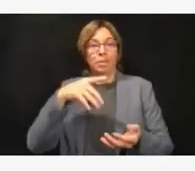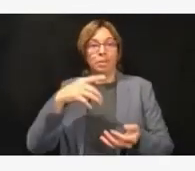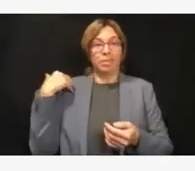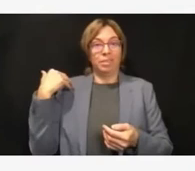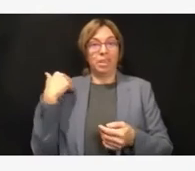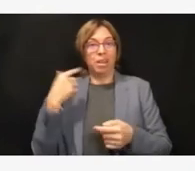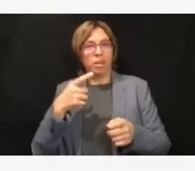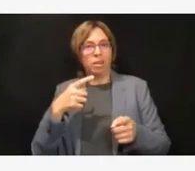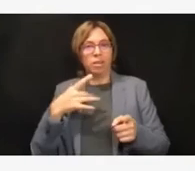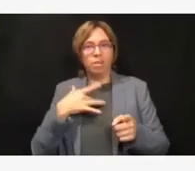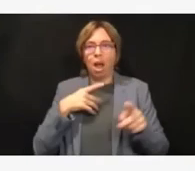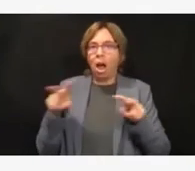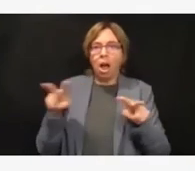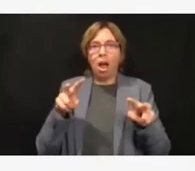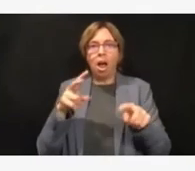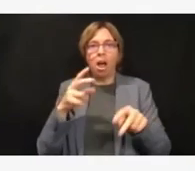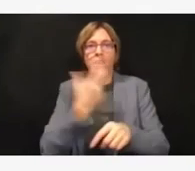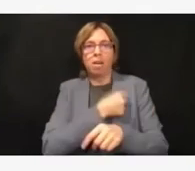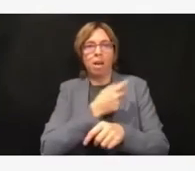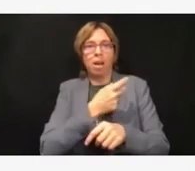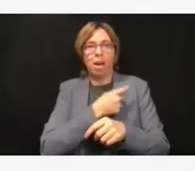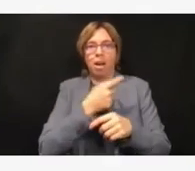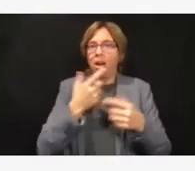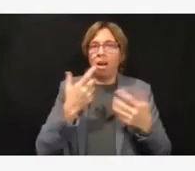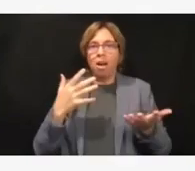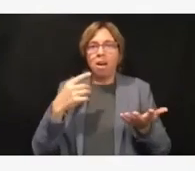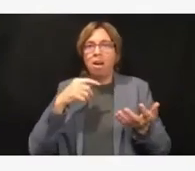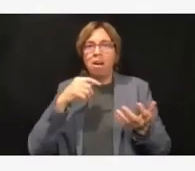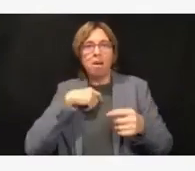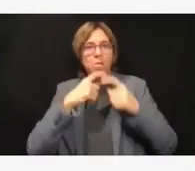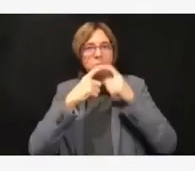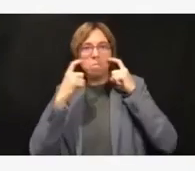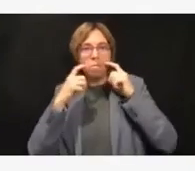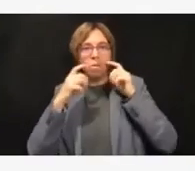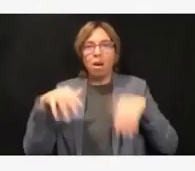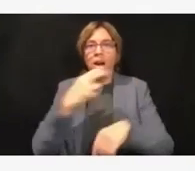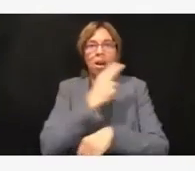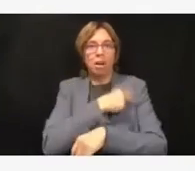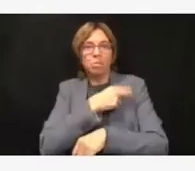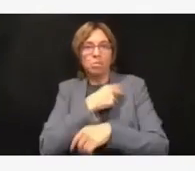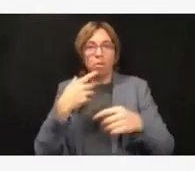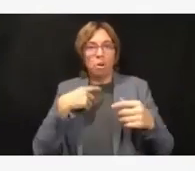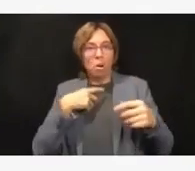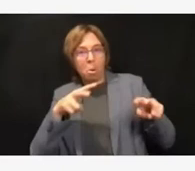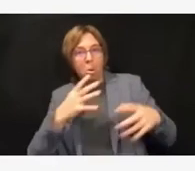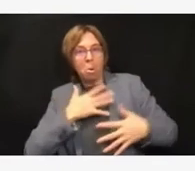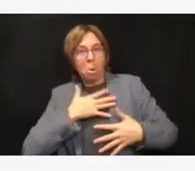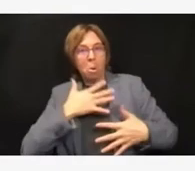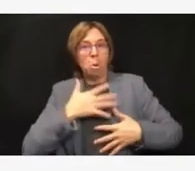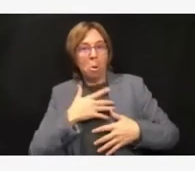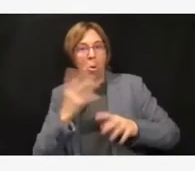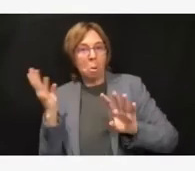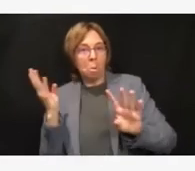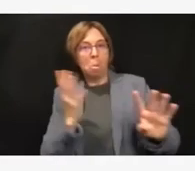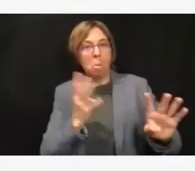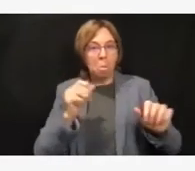the grocery store. At the hospitals, we were starting to feel that maybe we were coming out of this, and then it was just devastating to have to